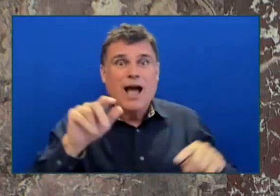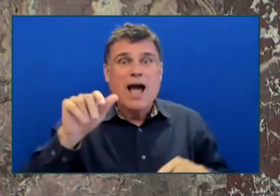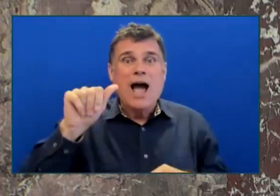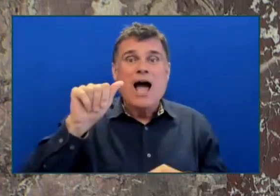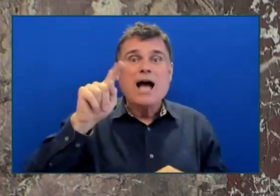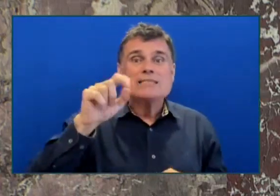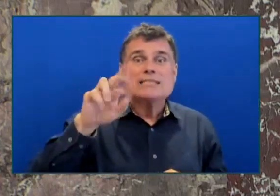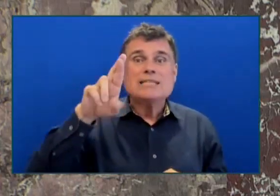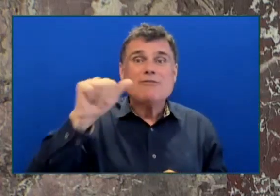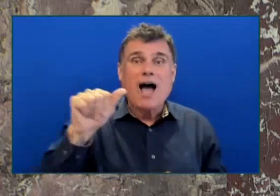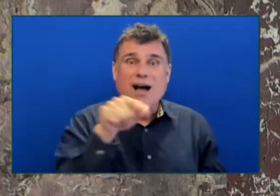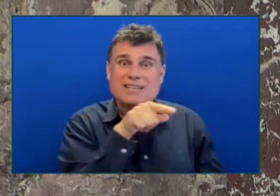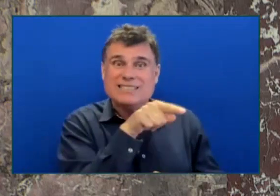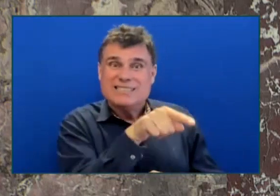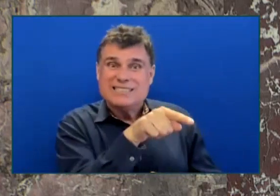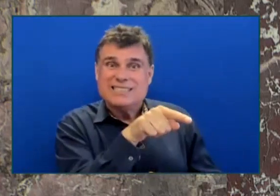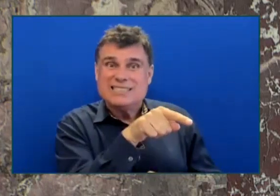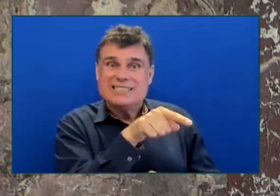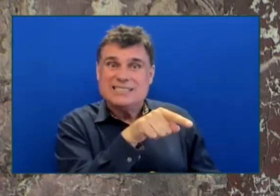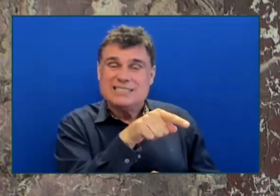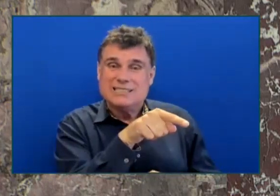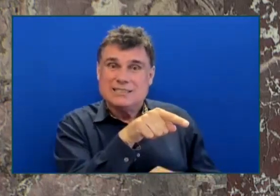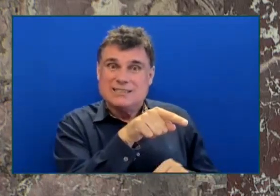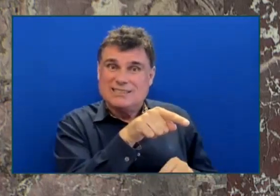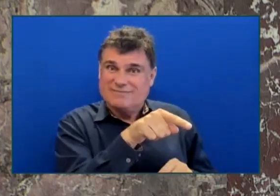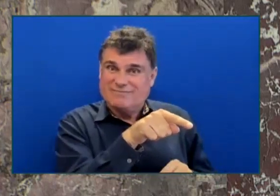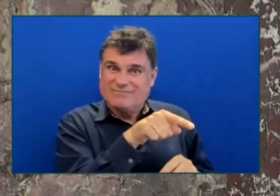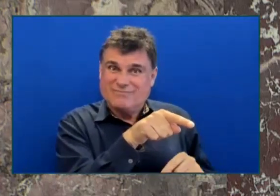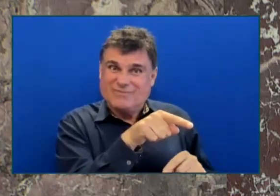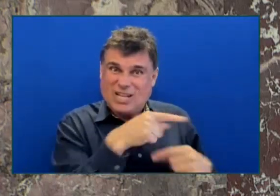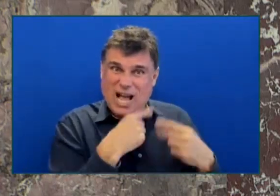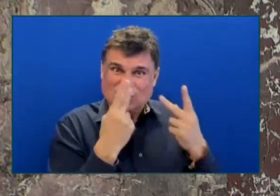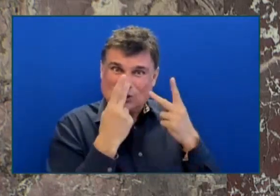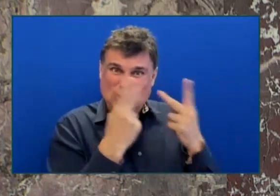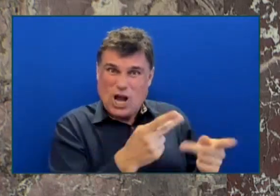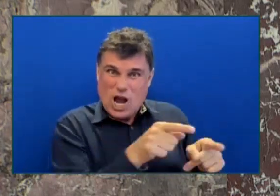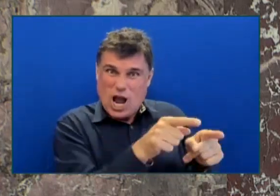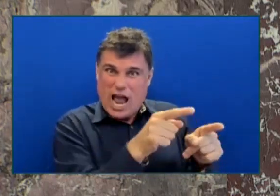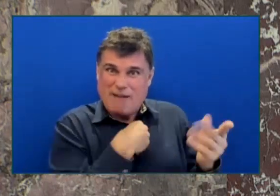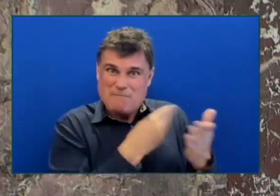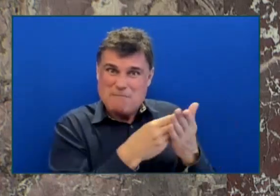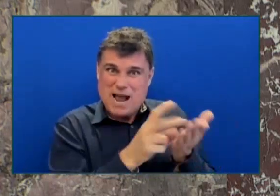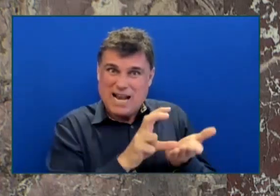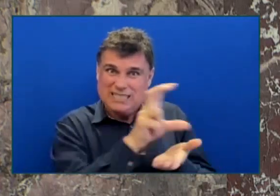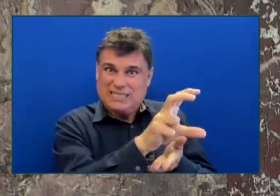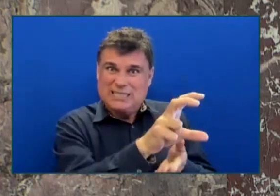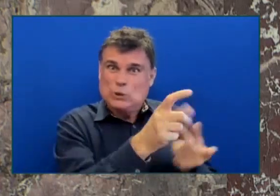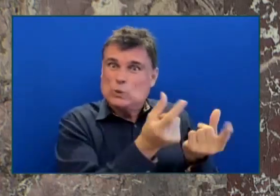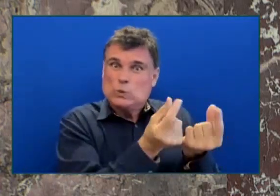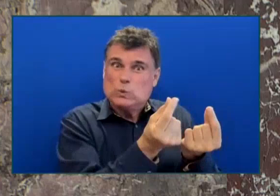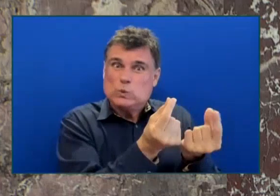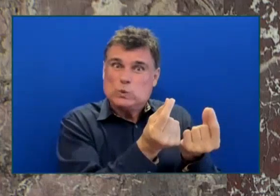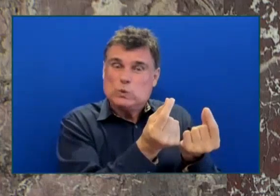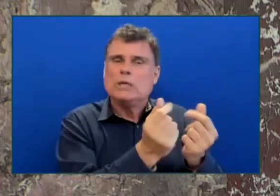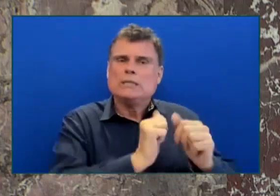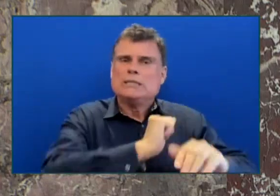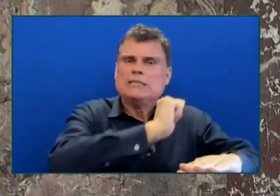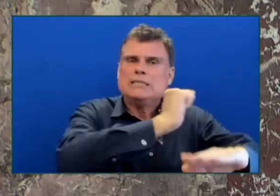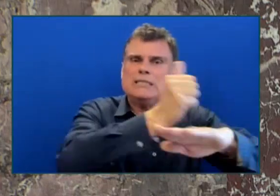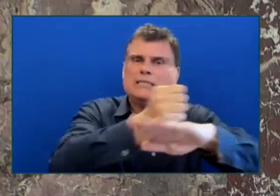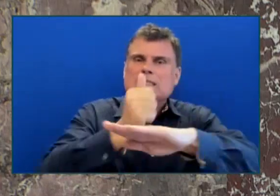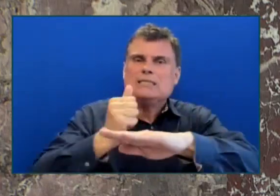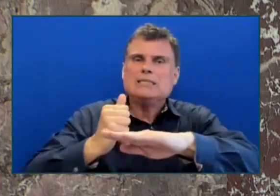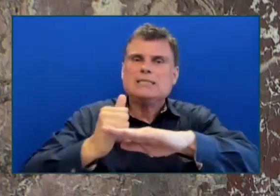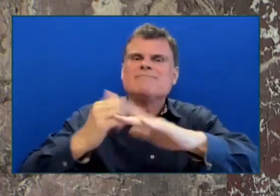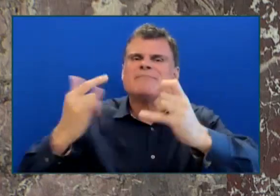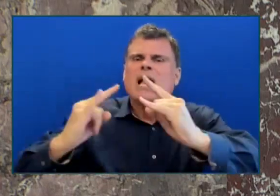Housing to this government, which we did find during the pandemic, to respond to encampments, to get people inside, to get services to people during the COVID pandemic.